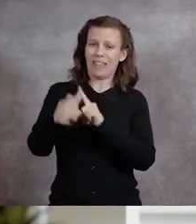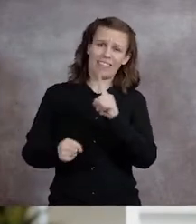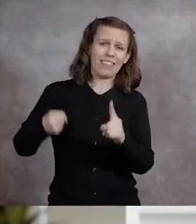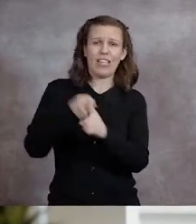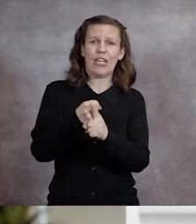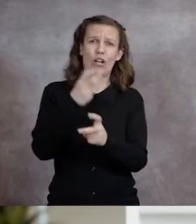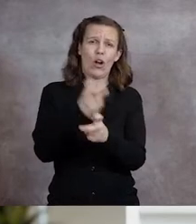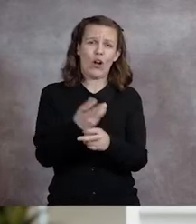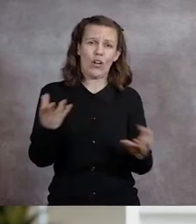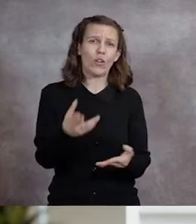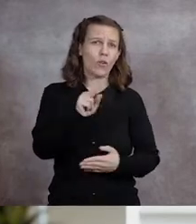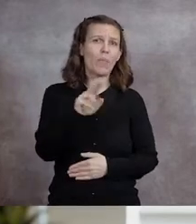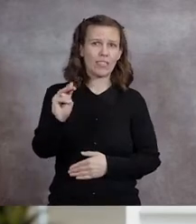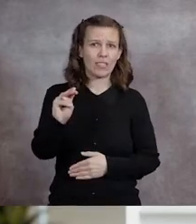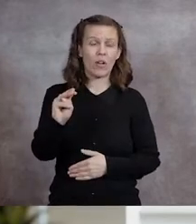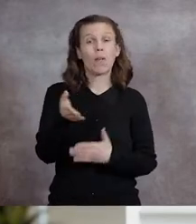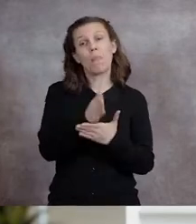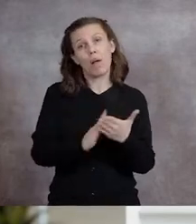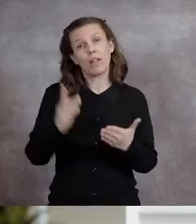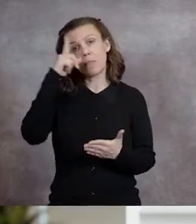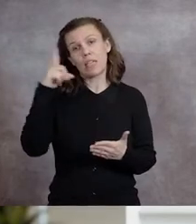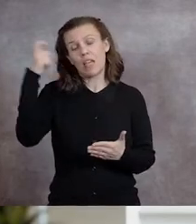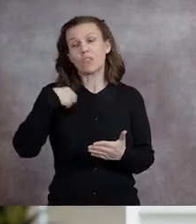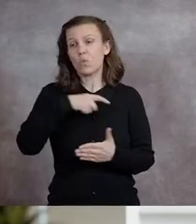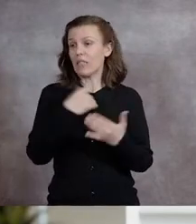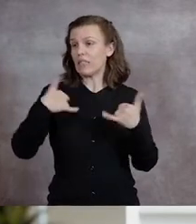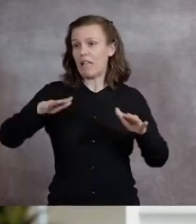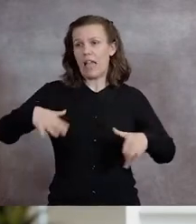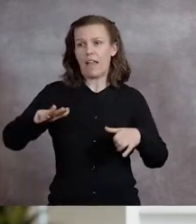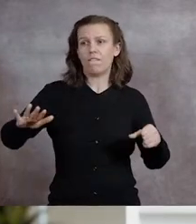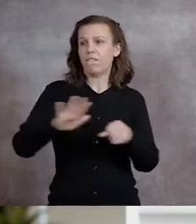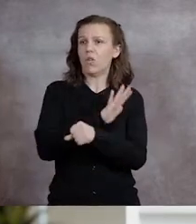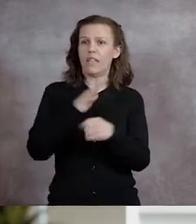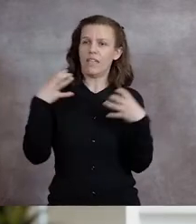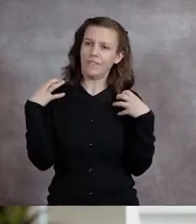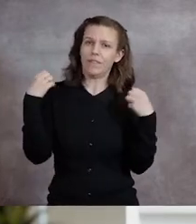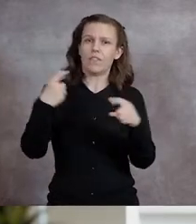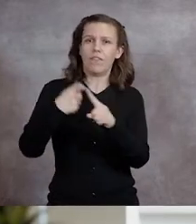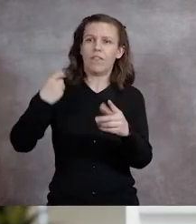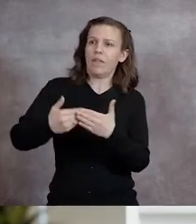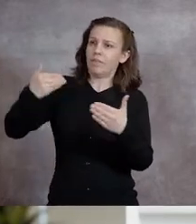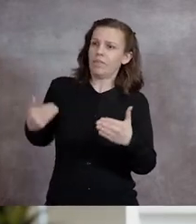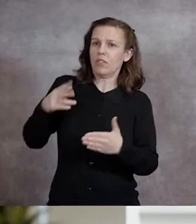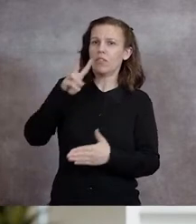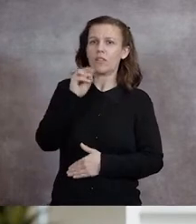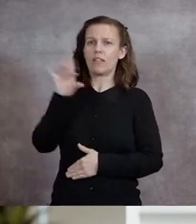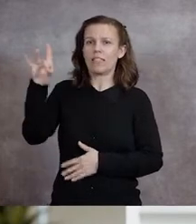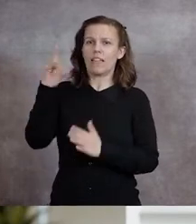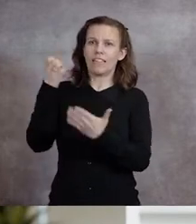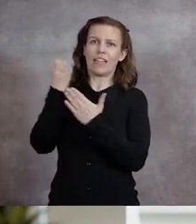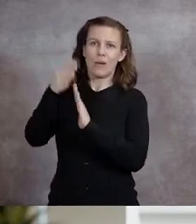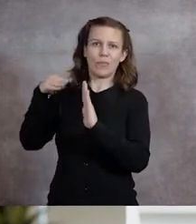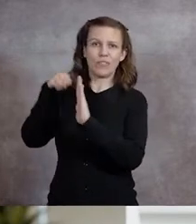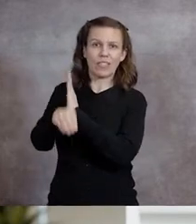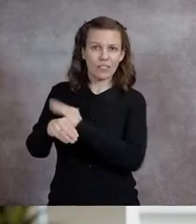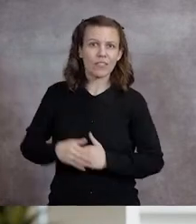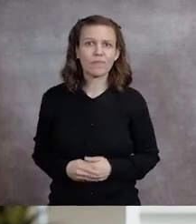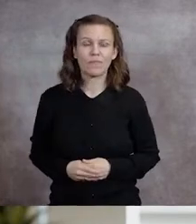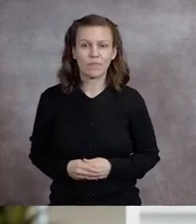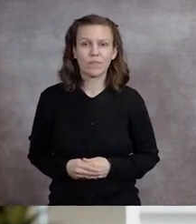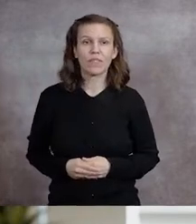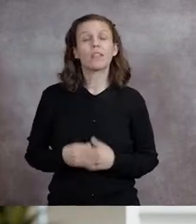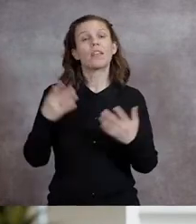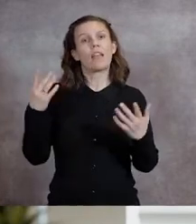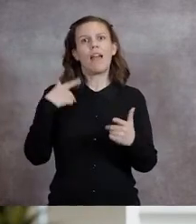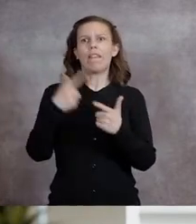particularly hard here in New Mexico, partly because we still hadn't fully found our economic footing after the Great Recession of 2008,